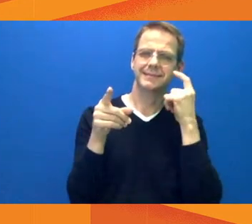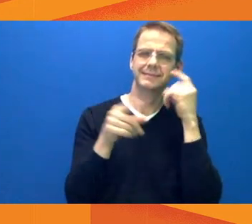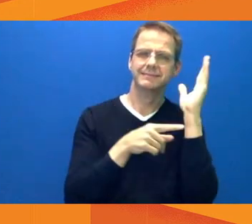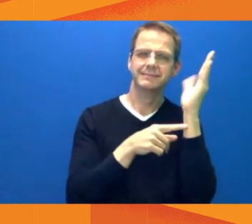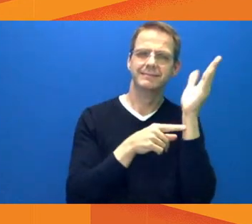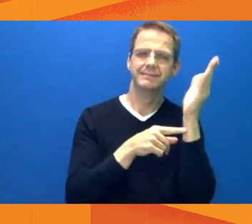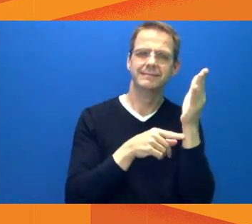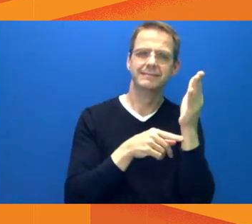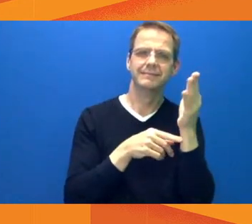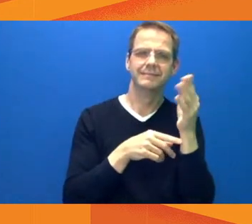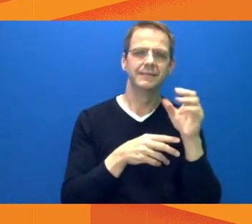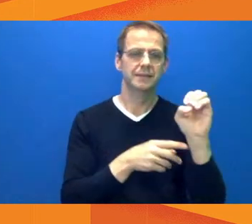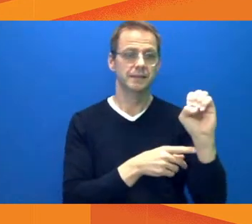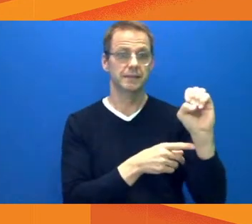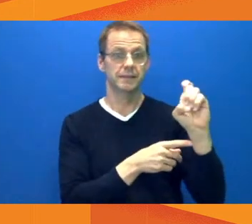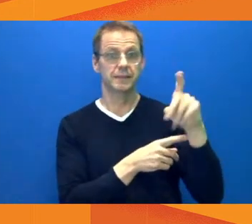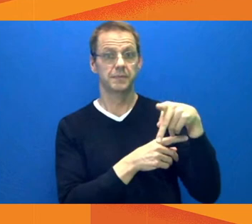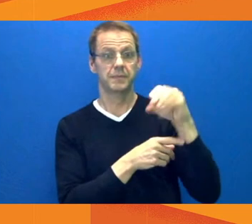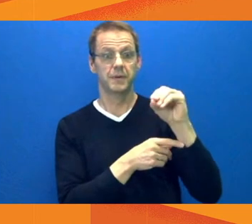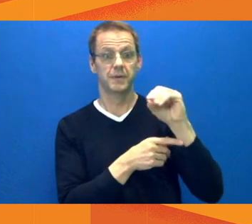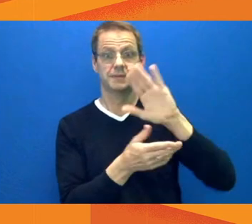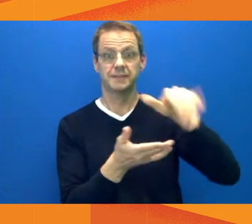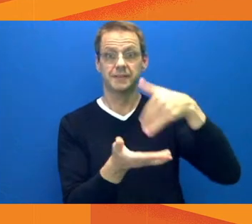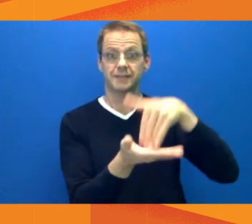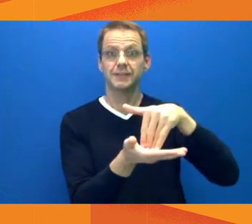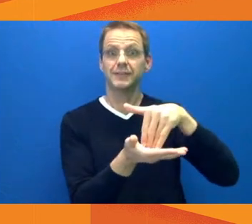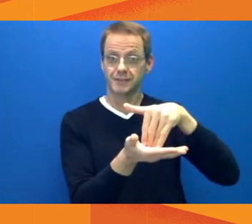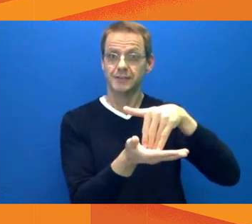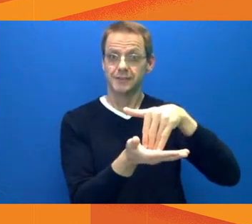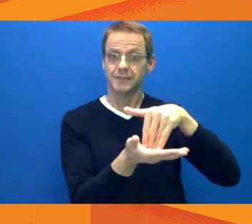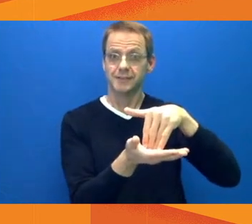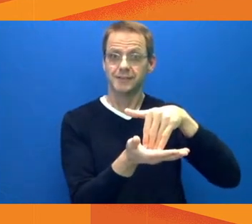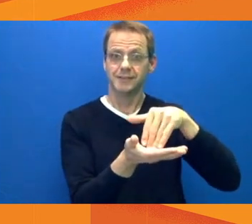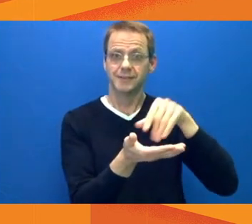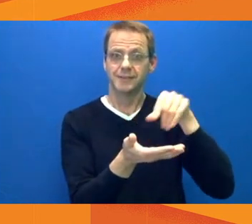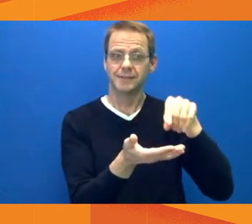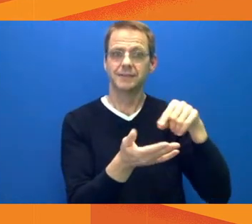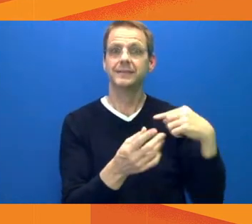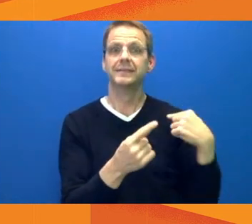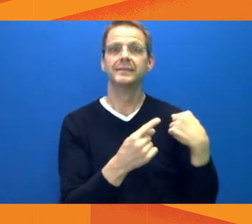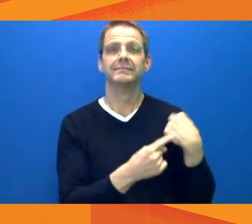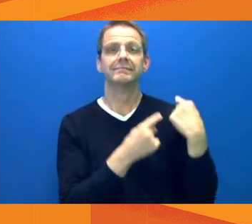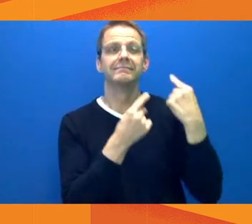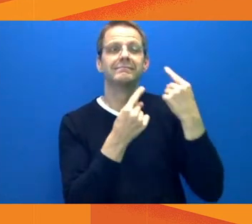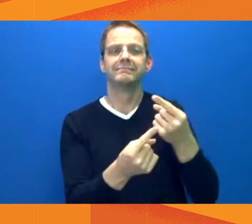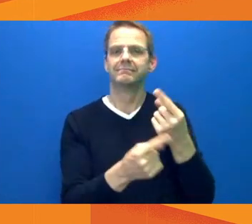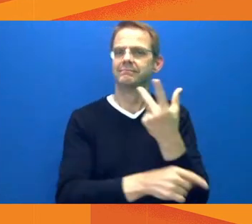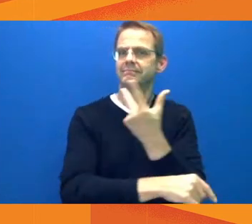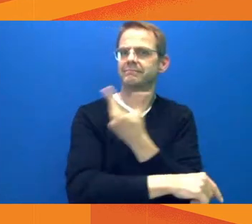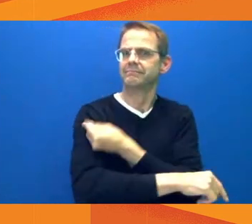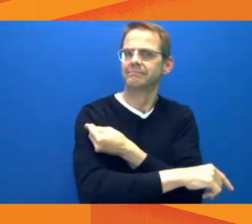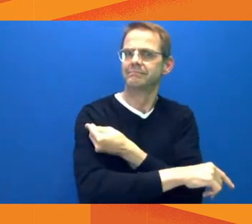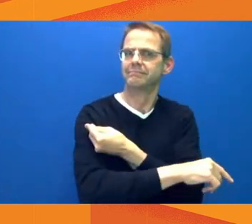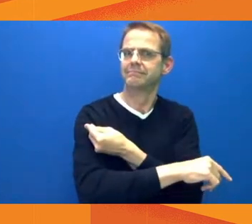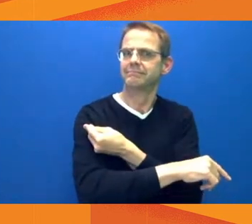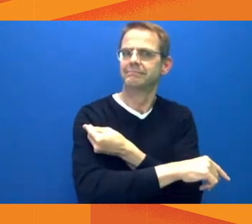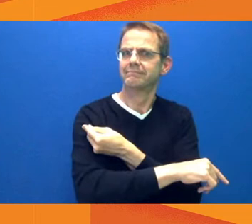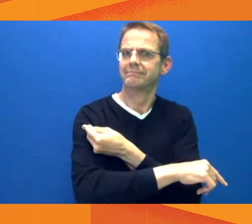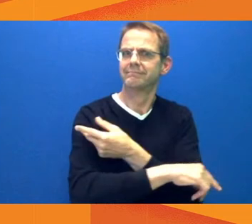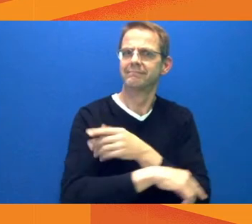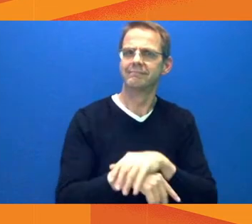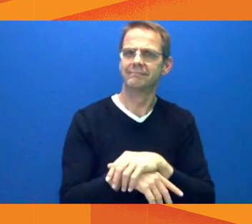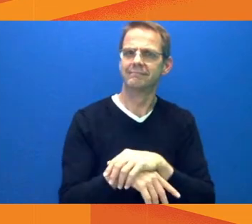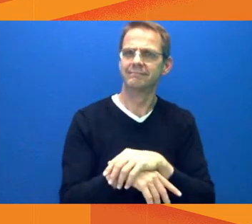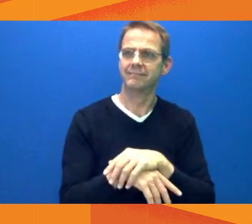it, will it be closed temporarily or will it only be closed if the vaccine supply depletes? Because my understanding